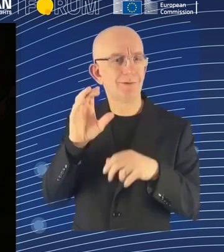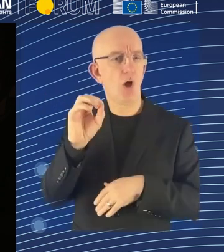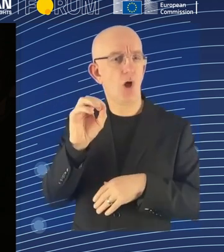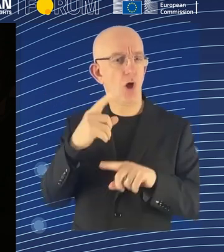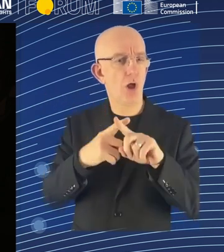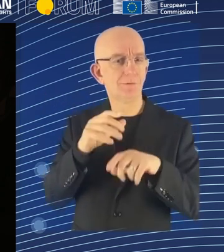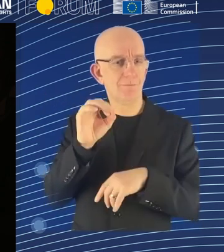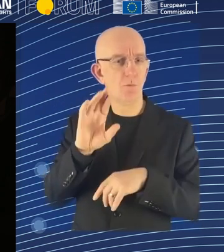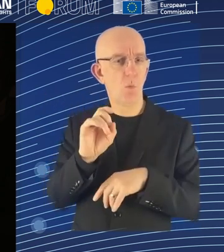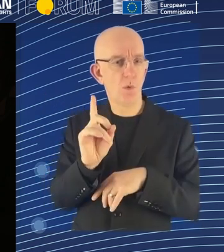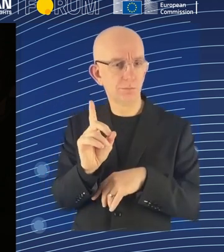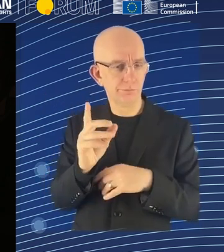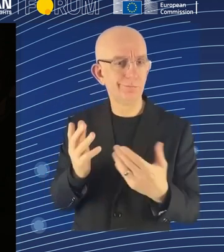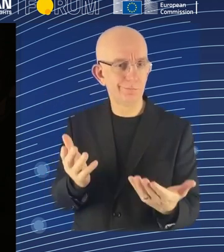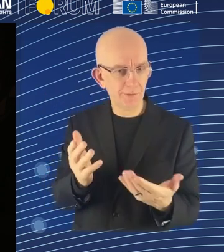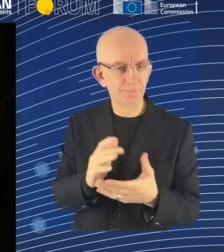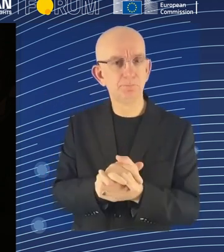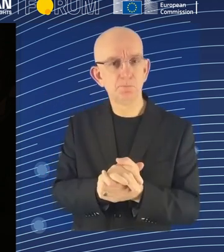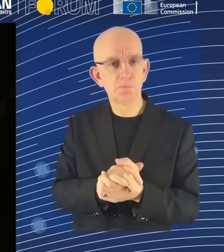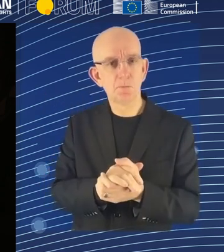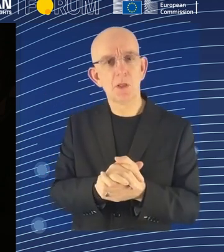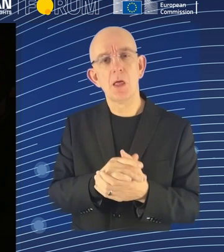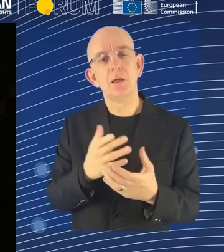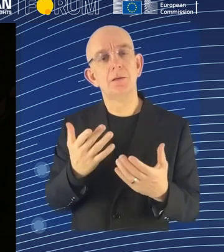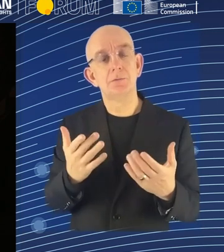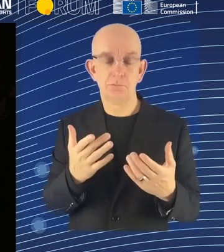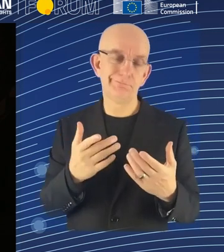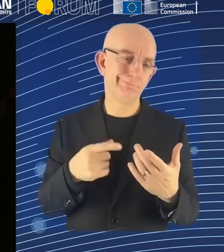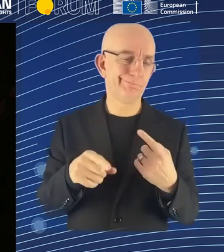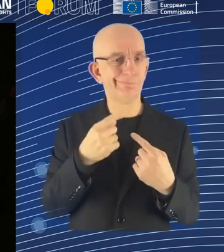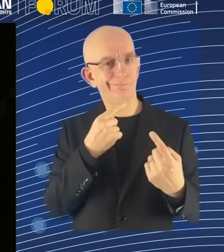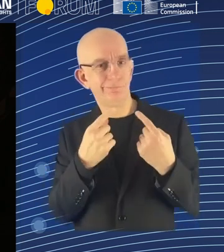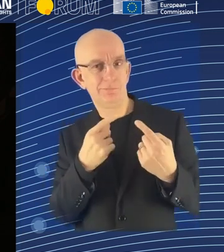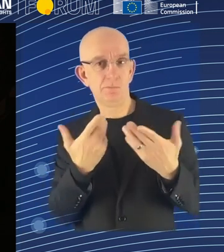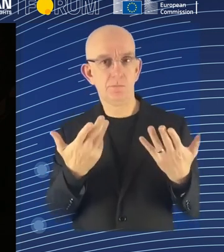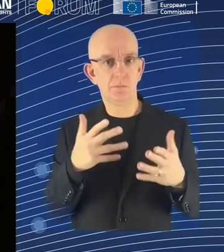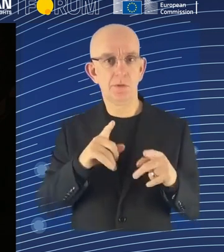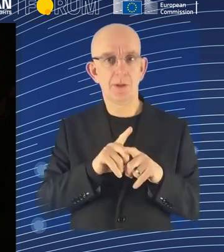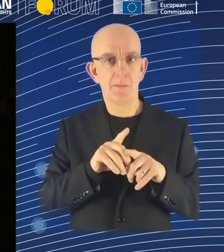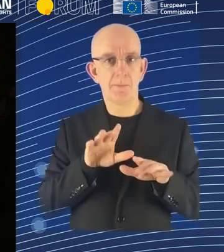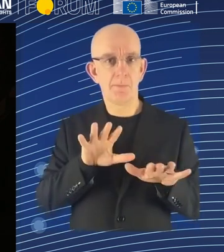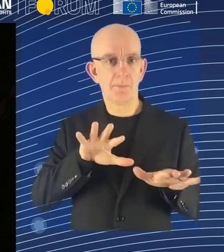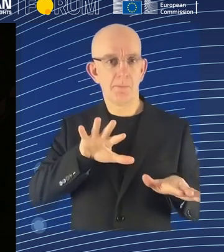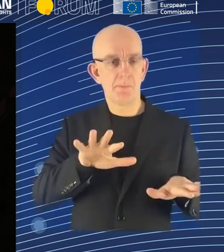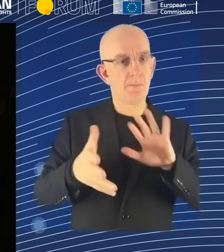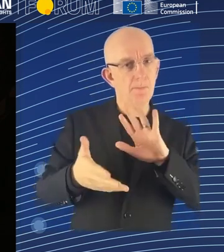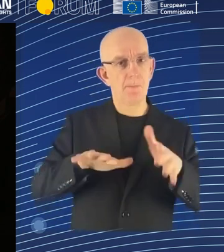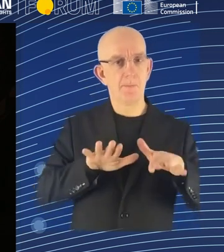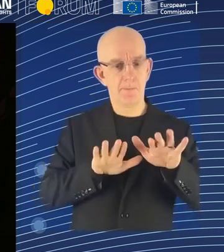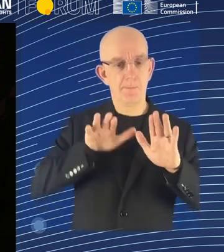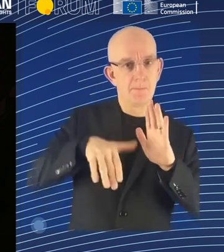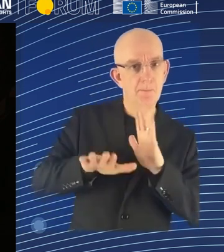my questions are, in the platform economy, a lot of the discussion has been around employment status,